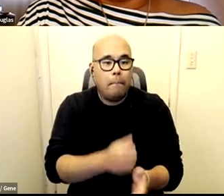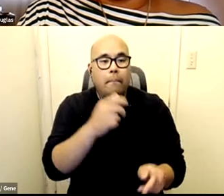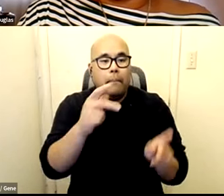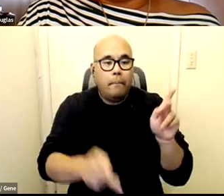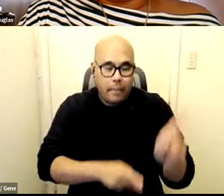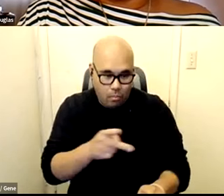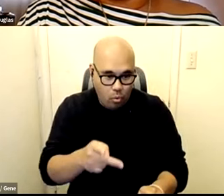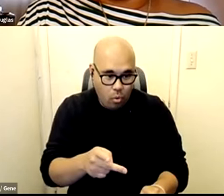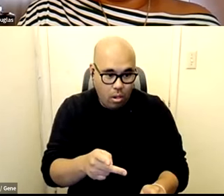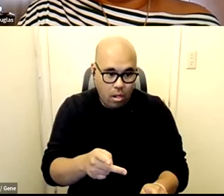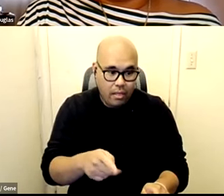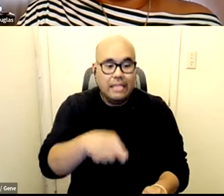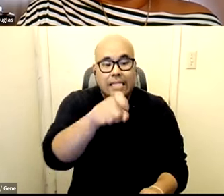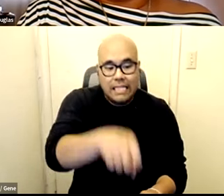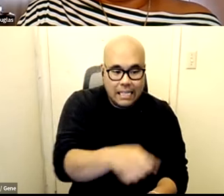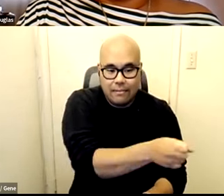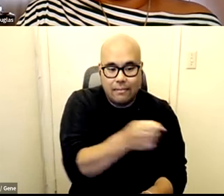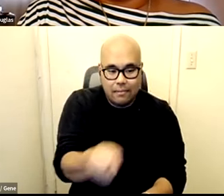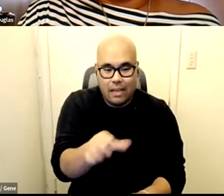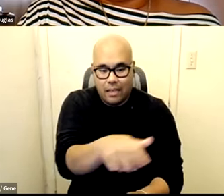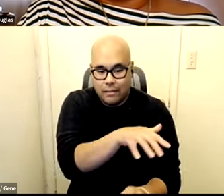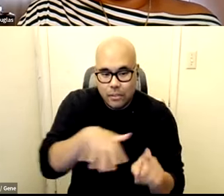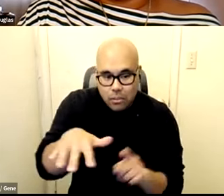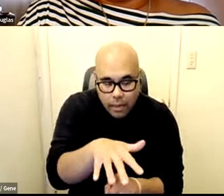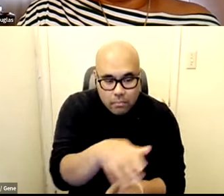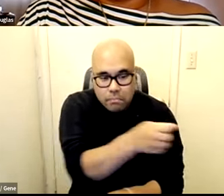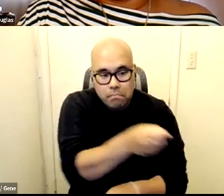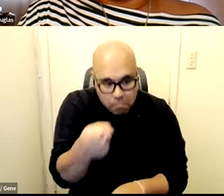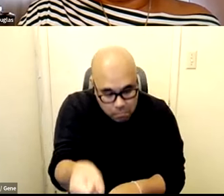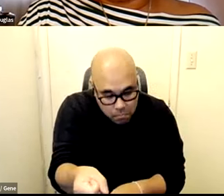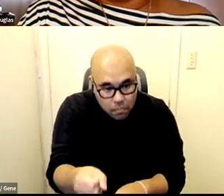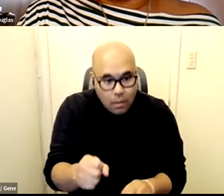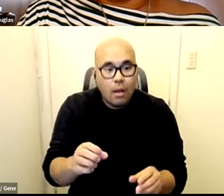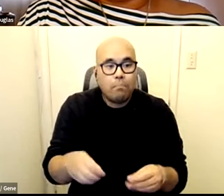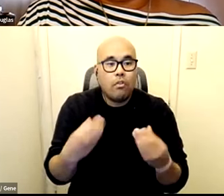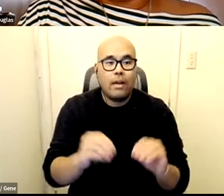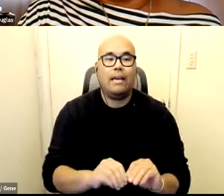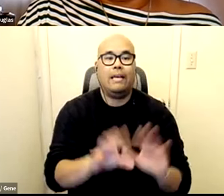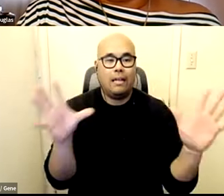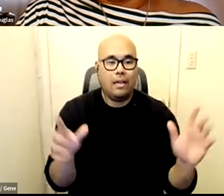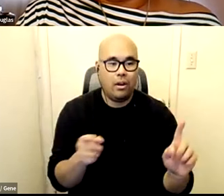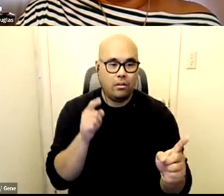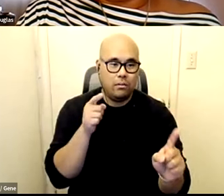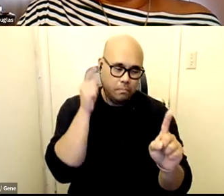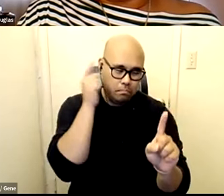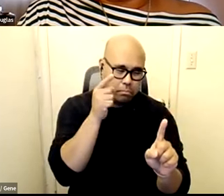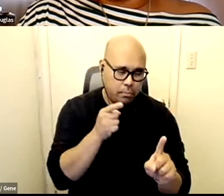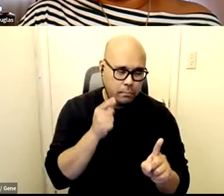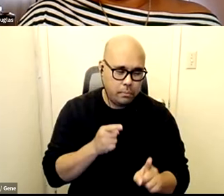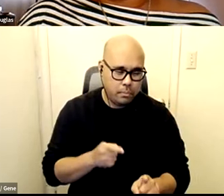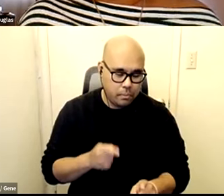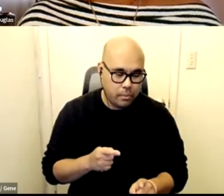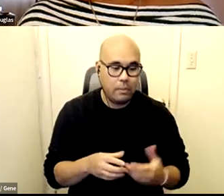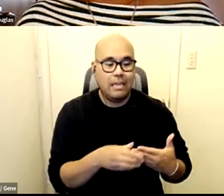into the space have a clear agenda that is led by people who have been